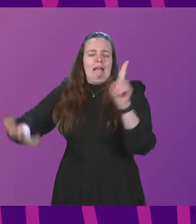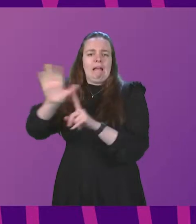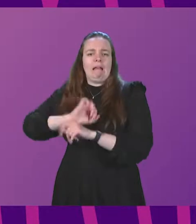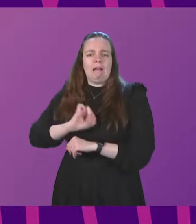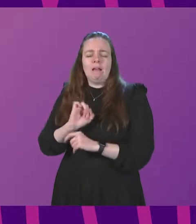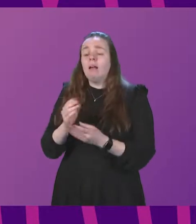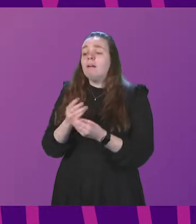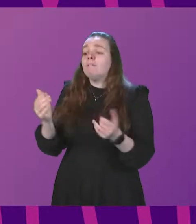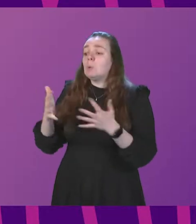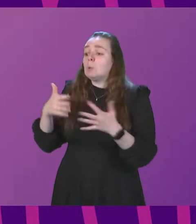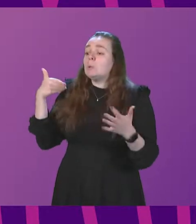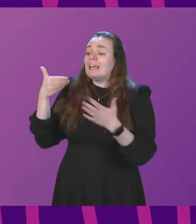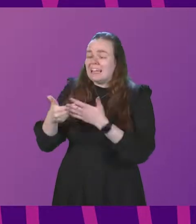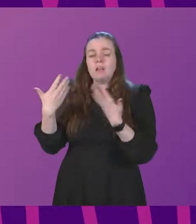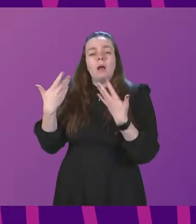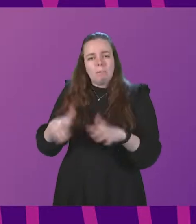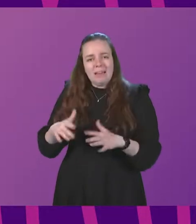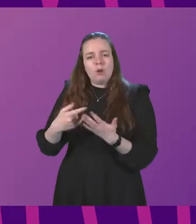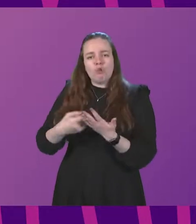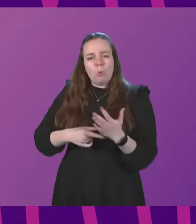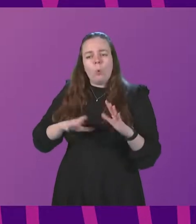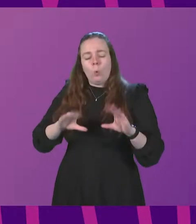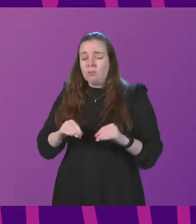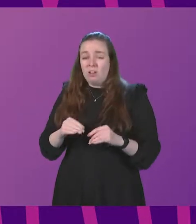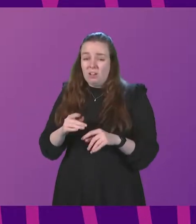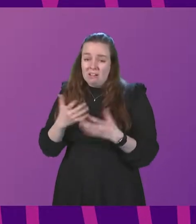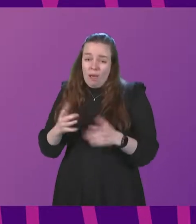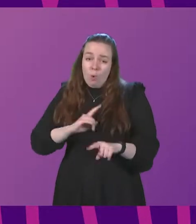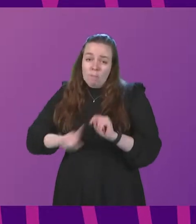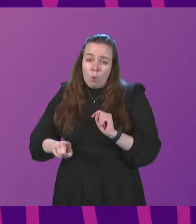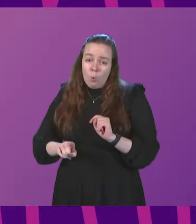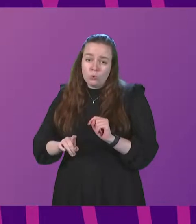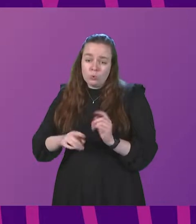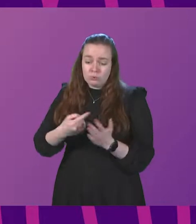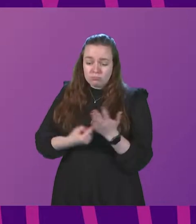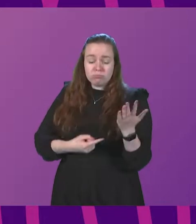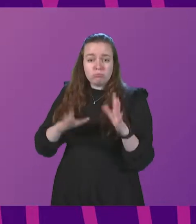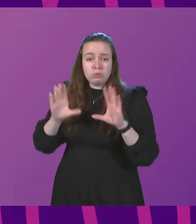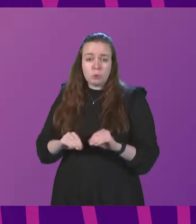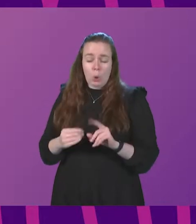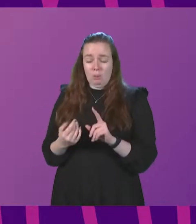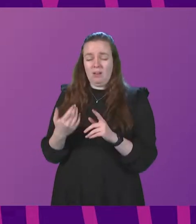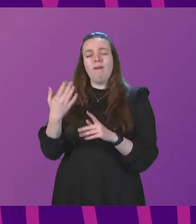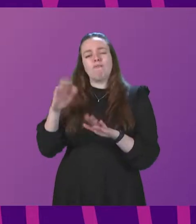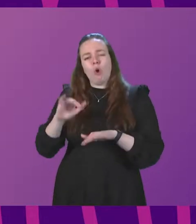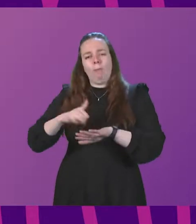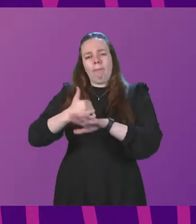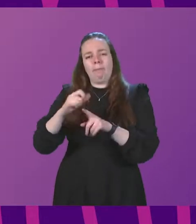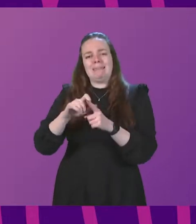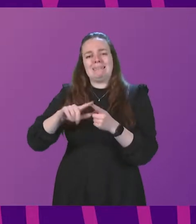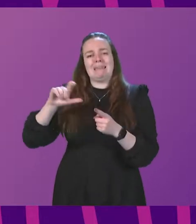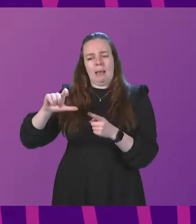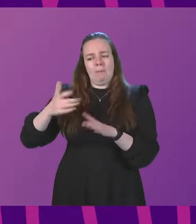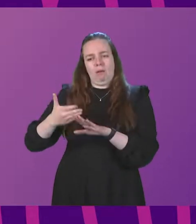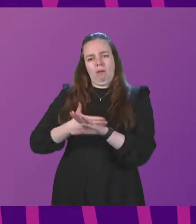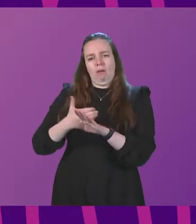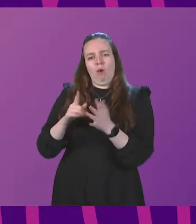course, in the last few weeks, we have been lifting and have now lifted virtually all of the measures that were introduced in December in the face of